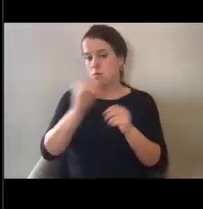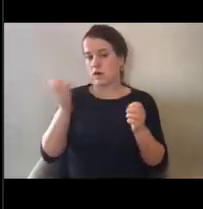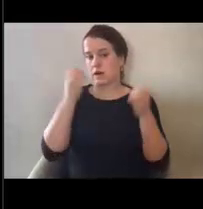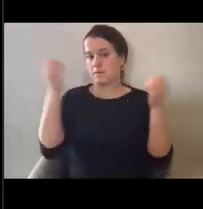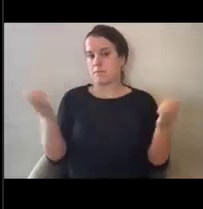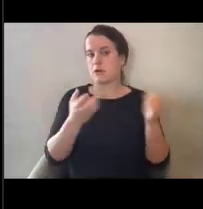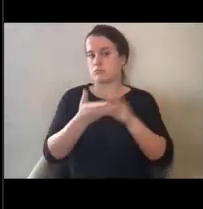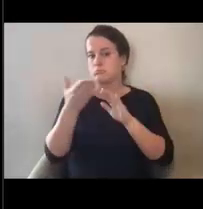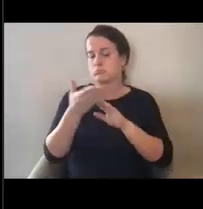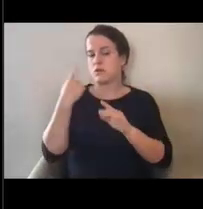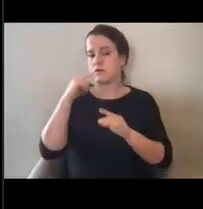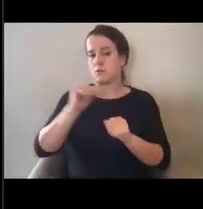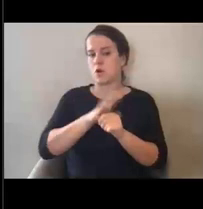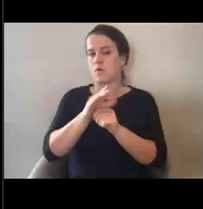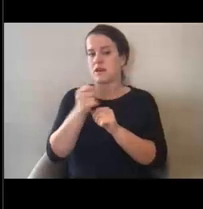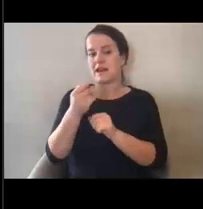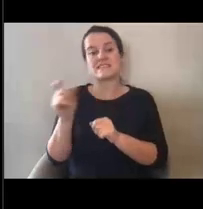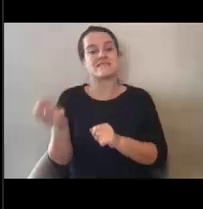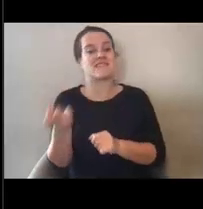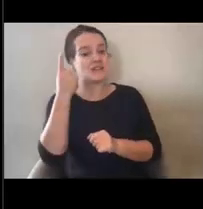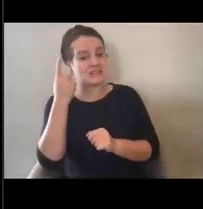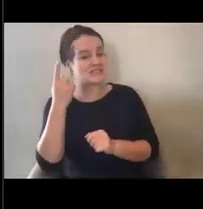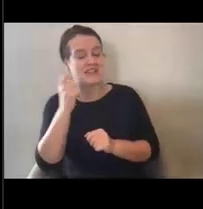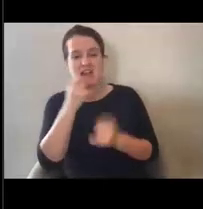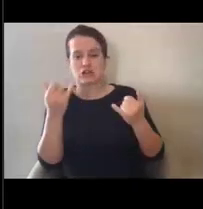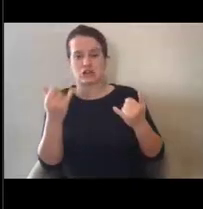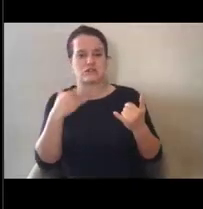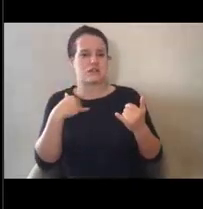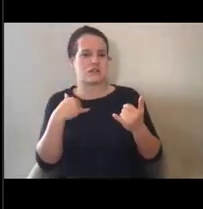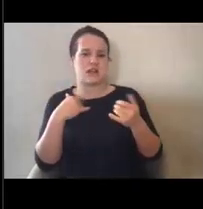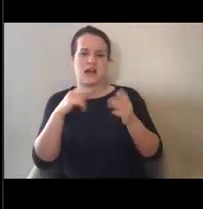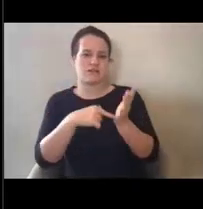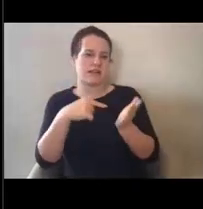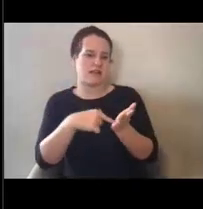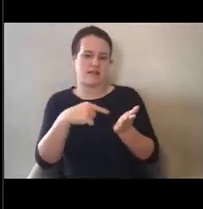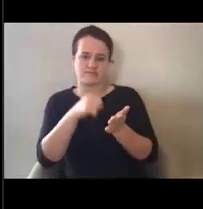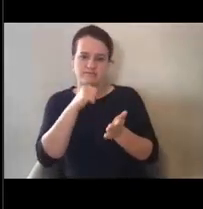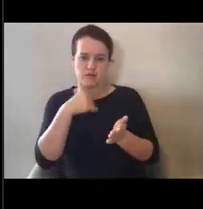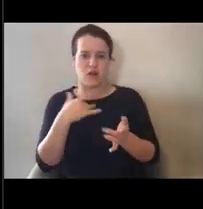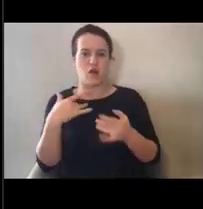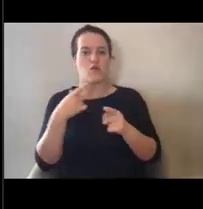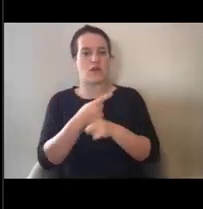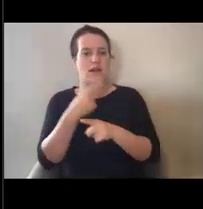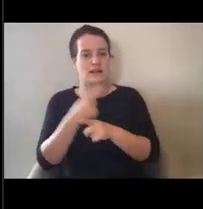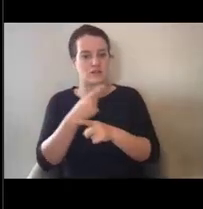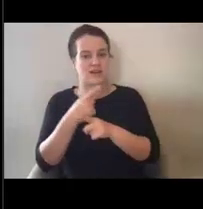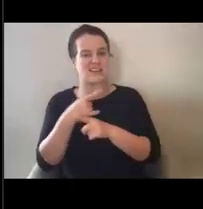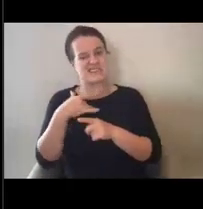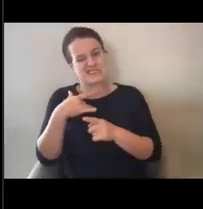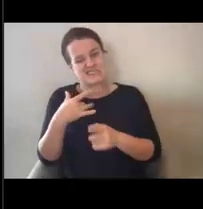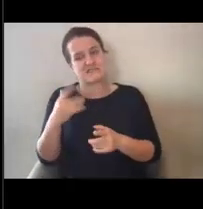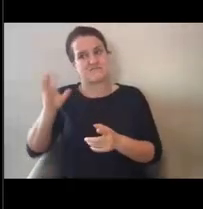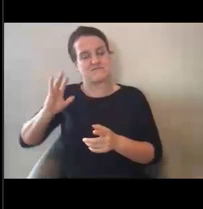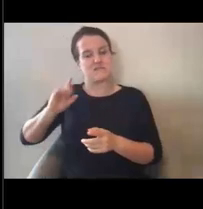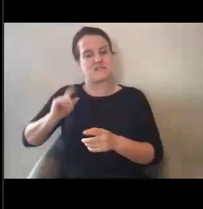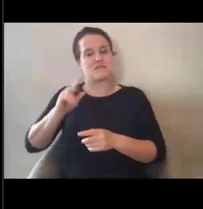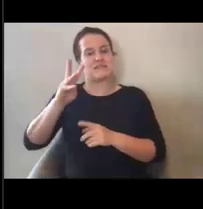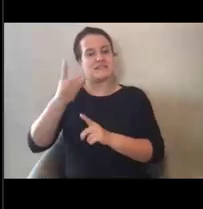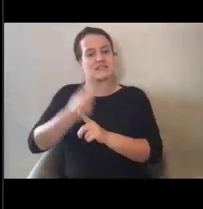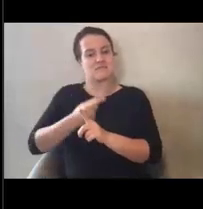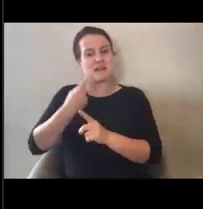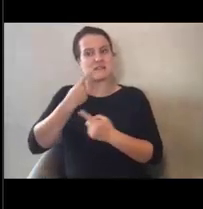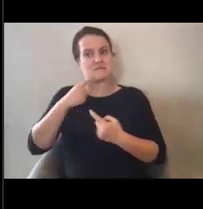is not currently a deadline. Regulatory deadlines for emergency work are typically six months from the date of declaration.